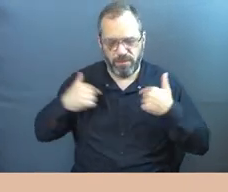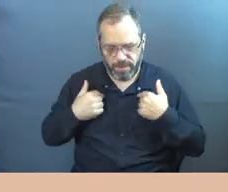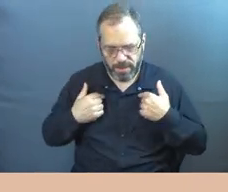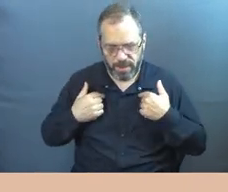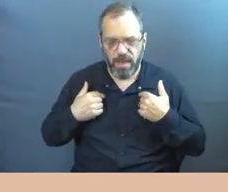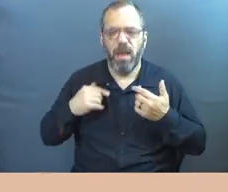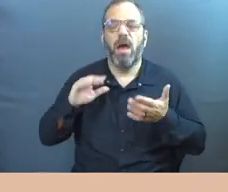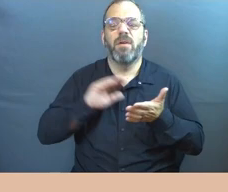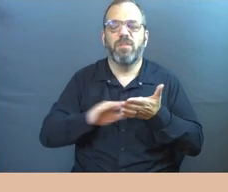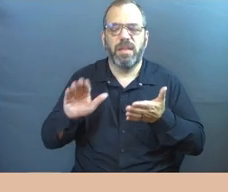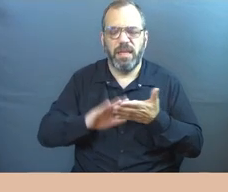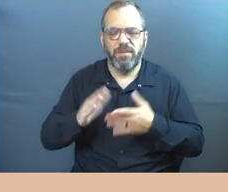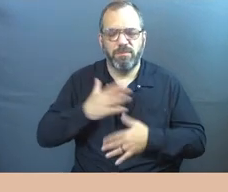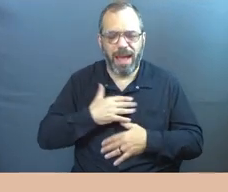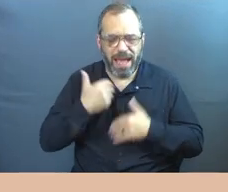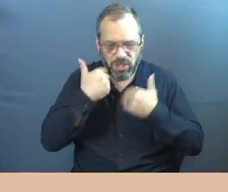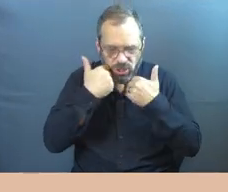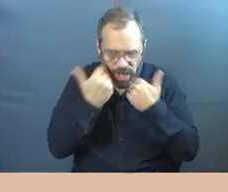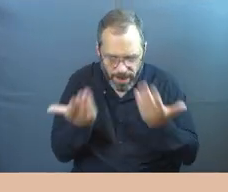Forgive my shame.